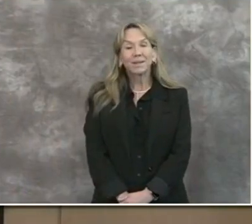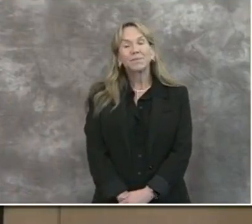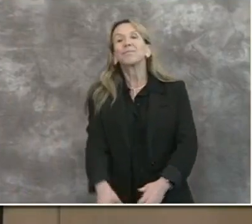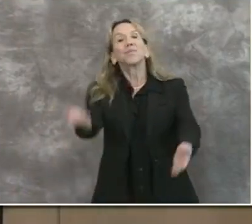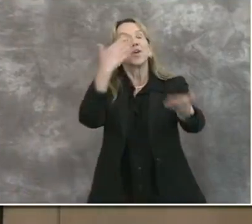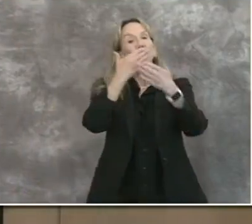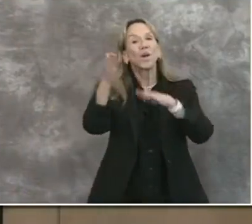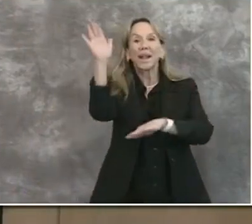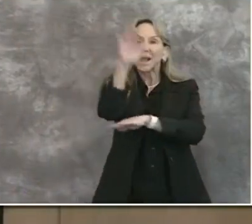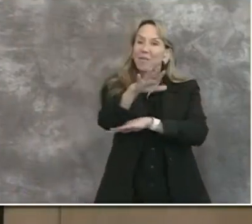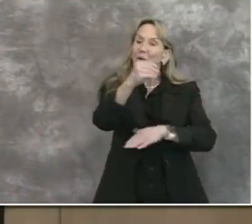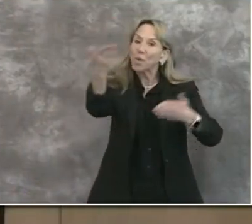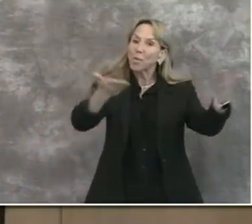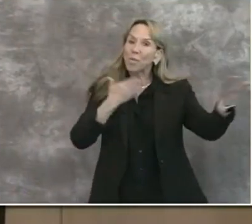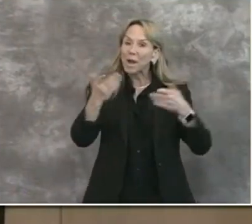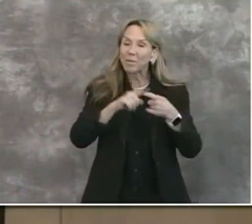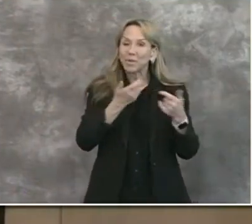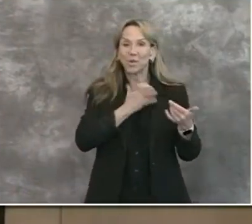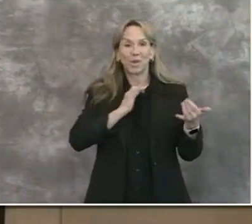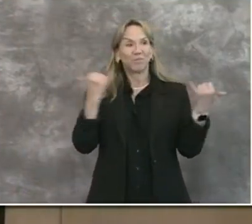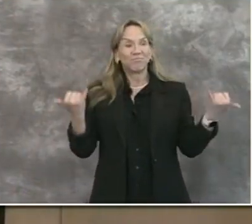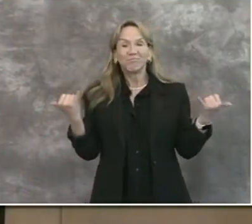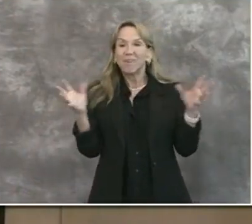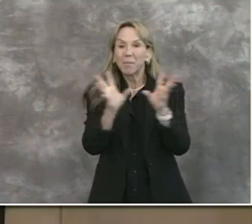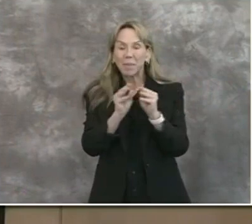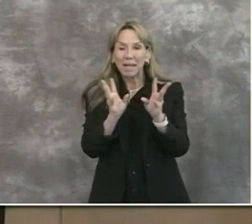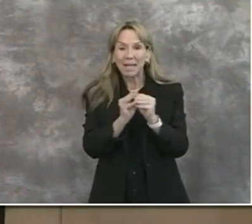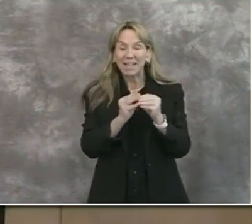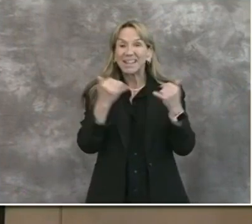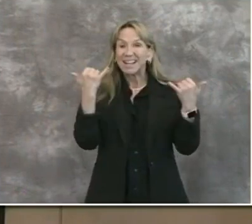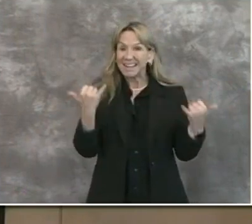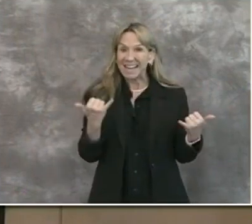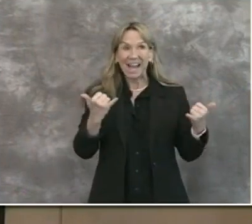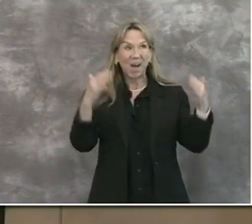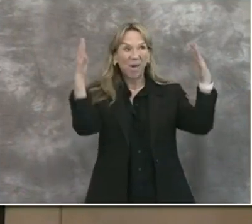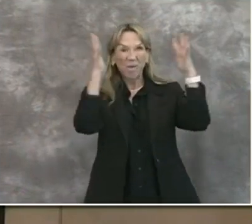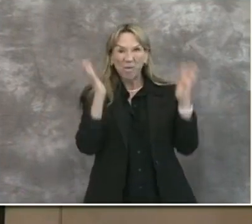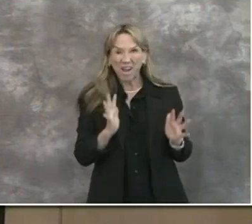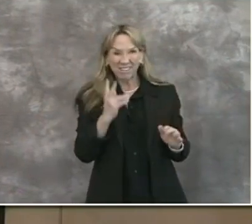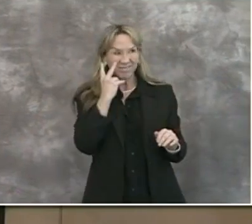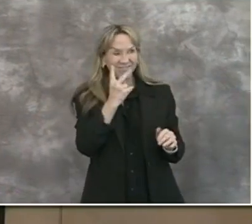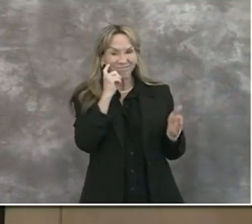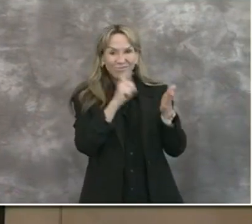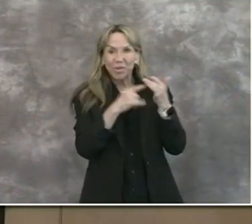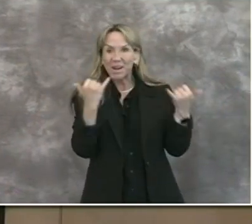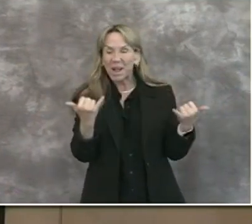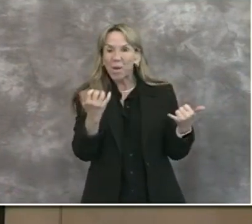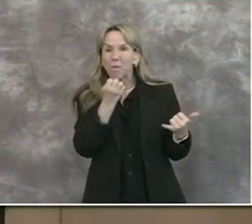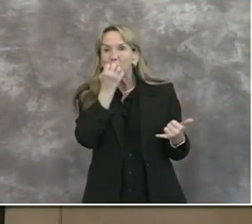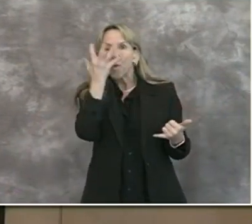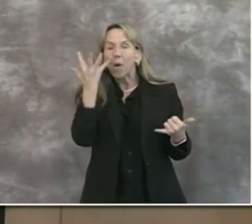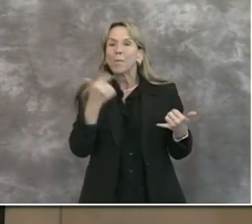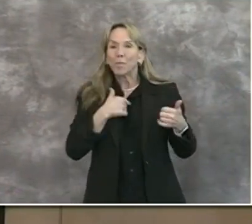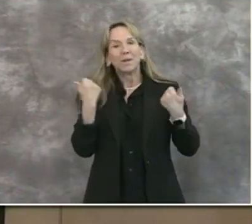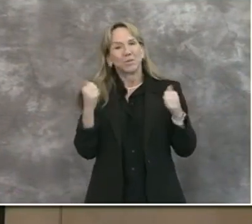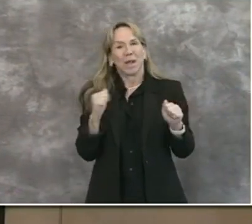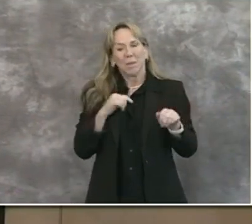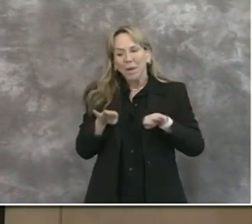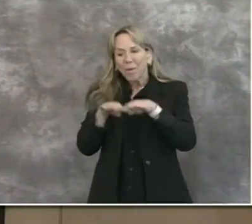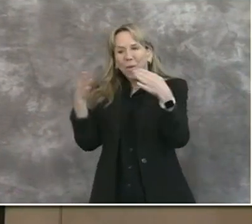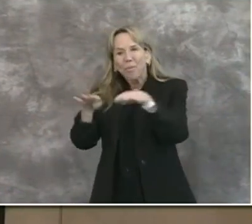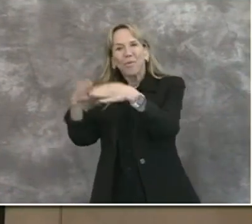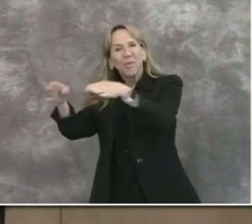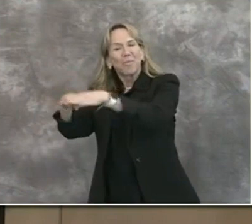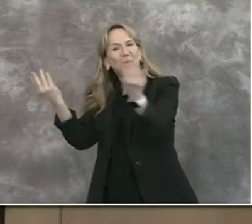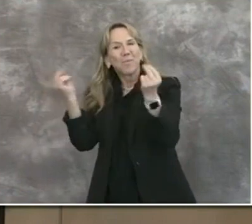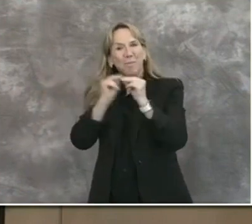Good afternoon and welcome to our media briefing. As the weather heats up, we've been working to loosen restrictions sometime